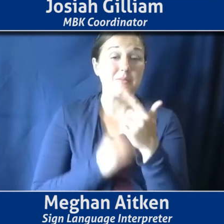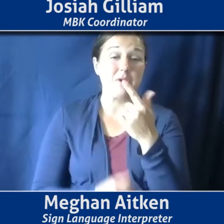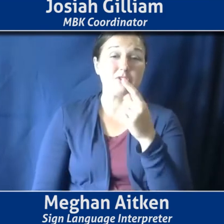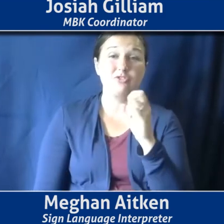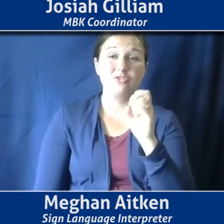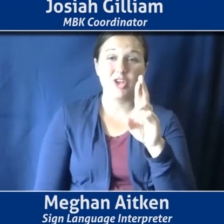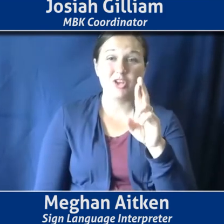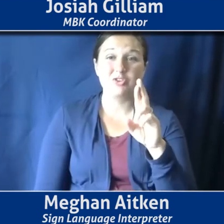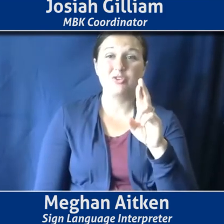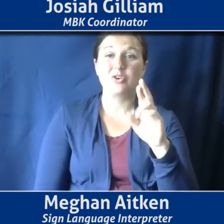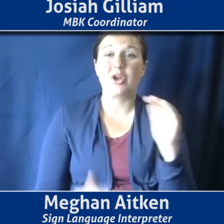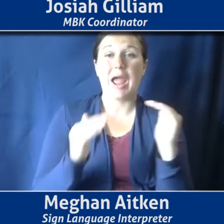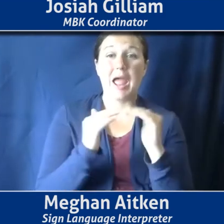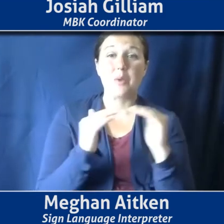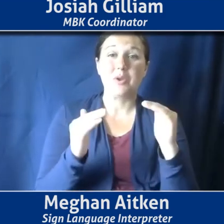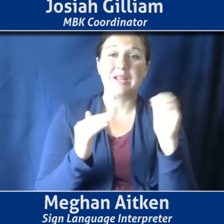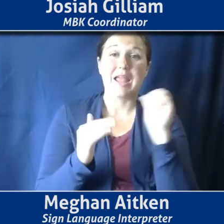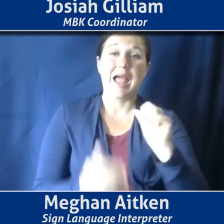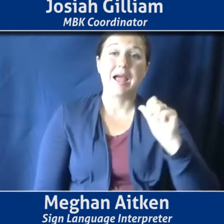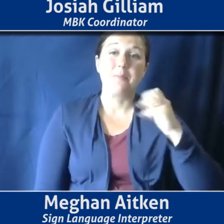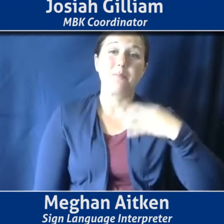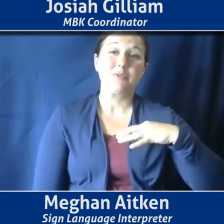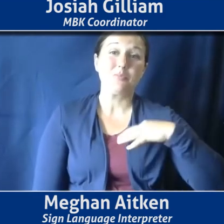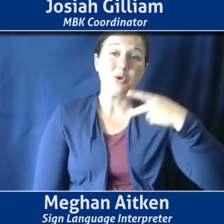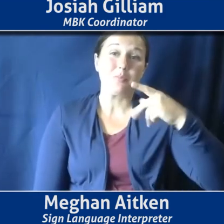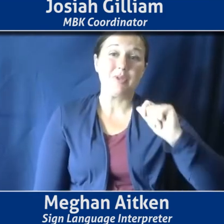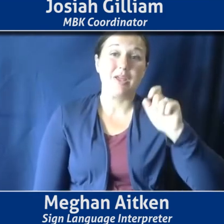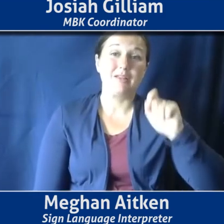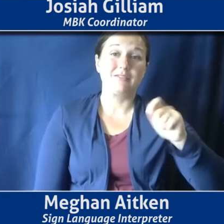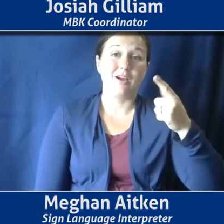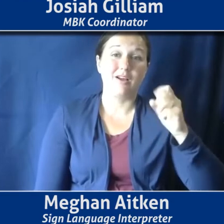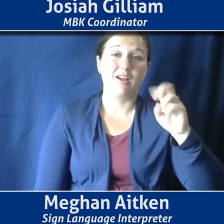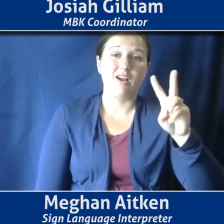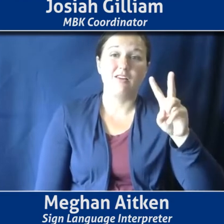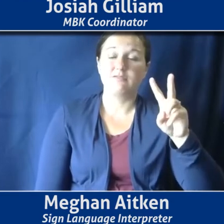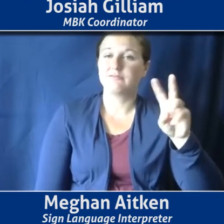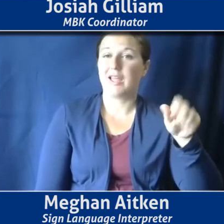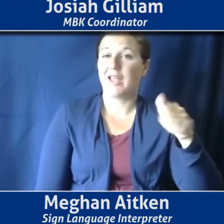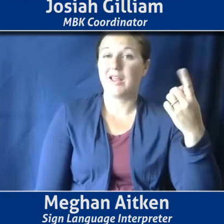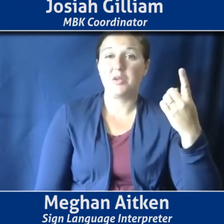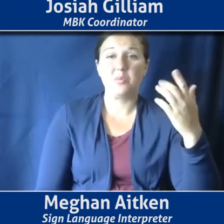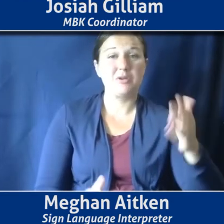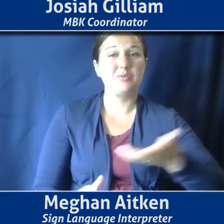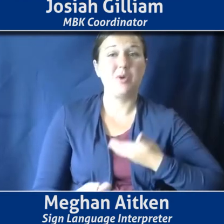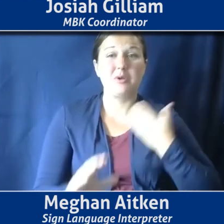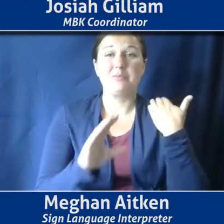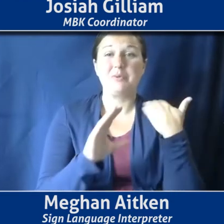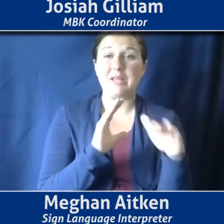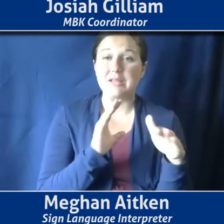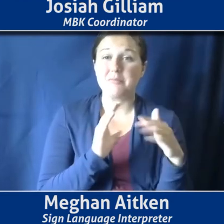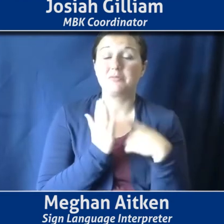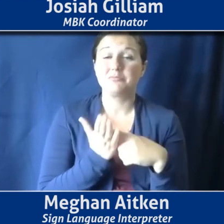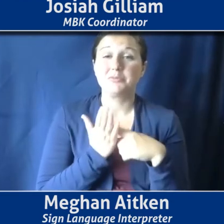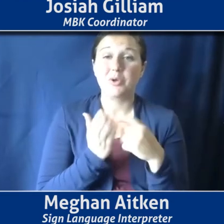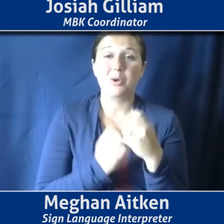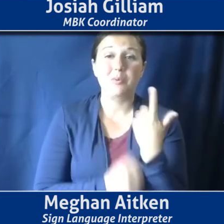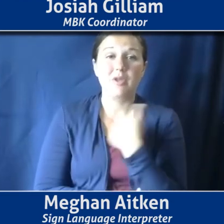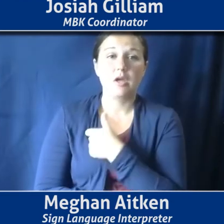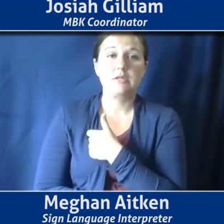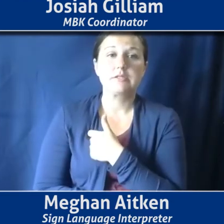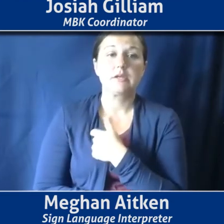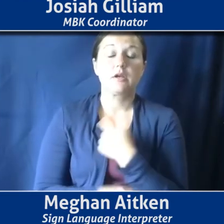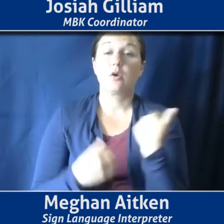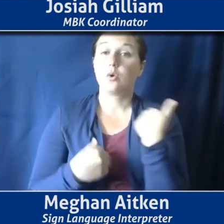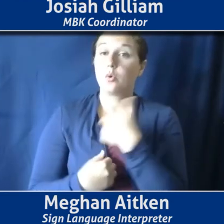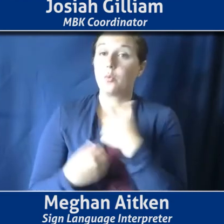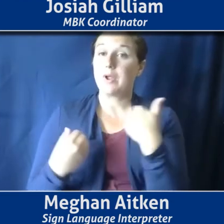is an email address that anyone is welcome to write to us. We have people who are experts in a variety of